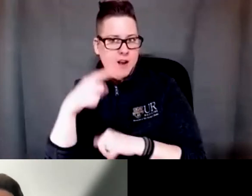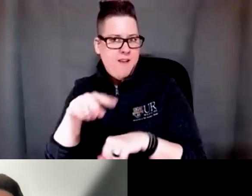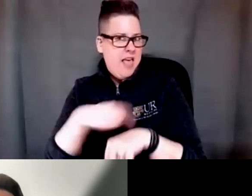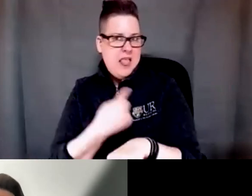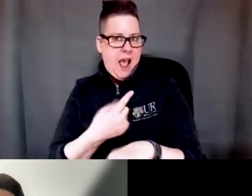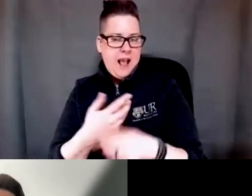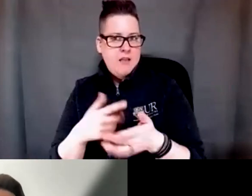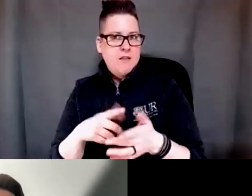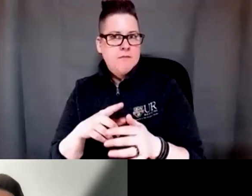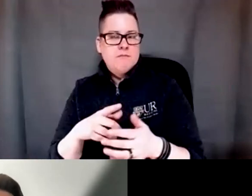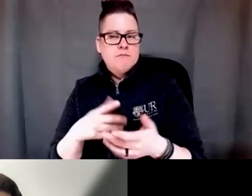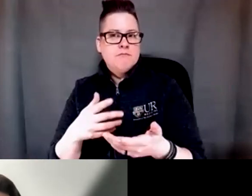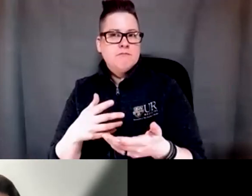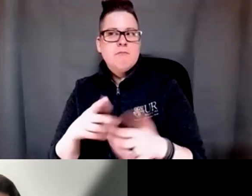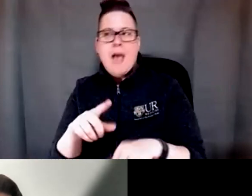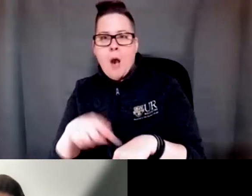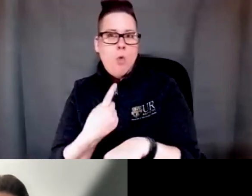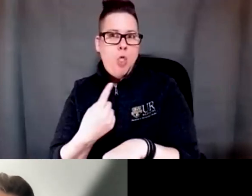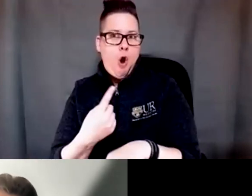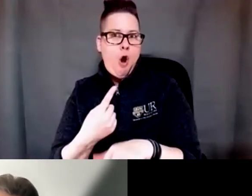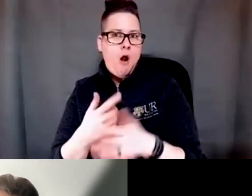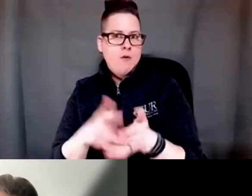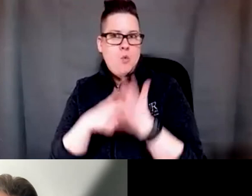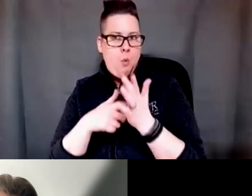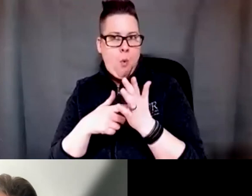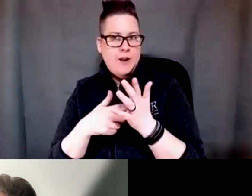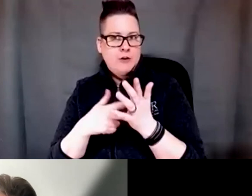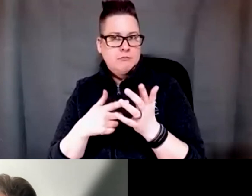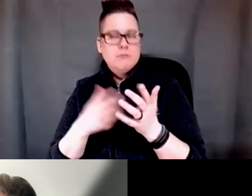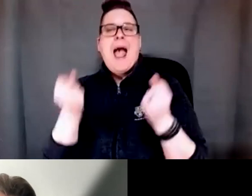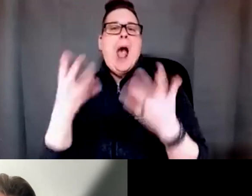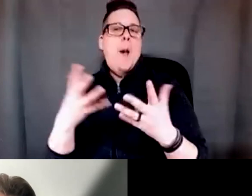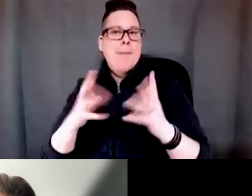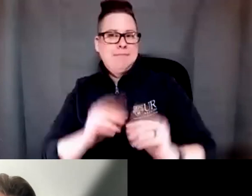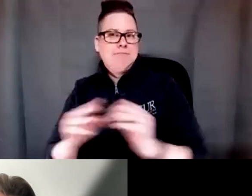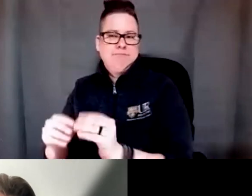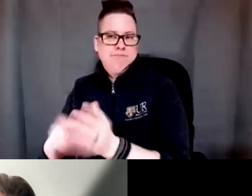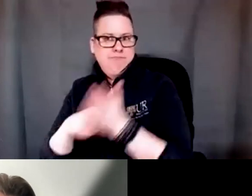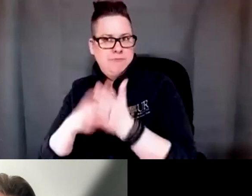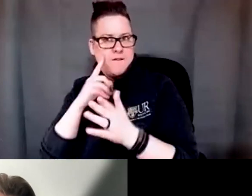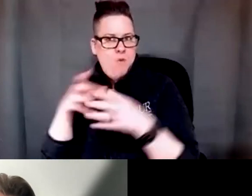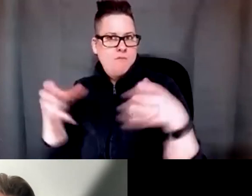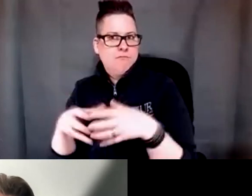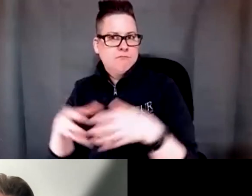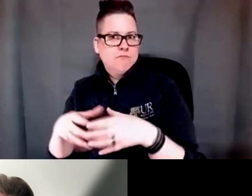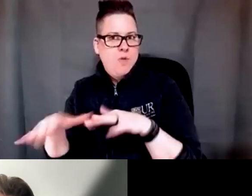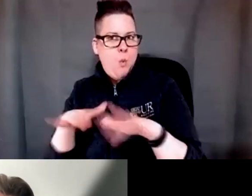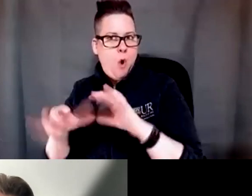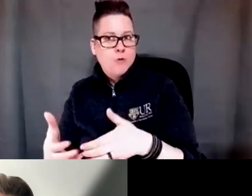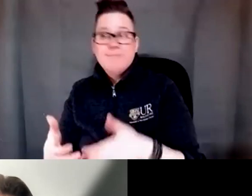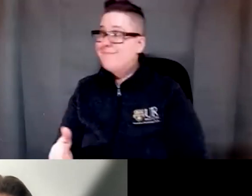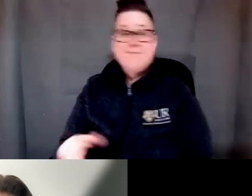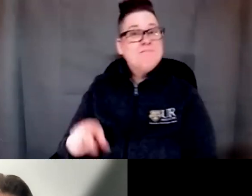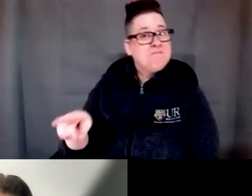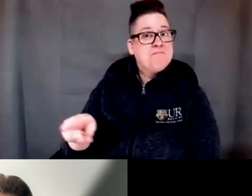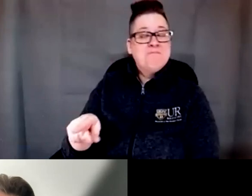to establish the connections with others in the walking group to make it helpful yeah and so that's actually something that I was really interested in